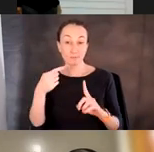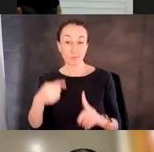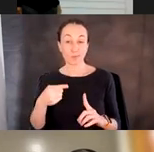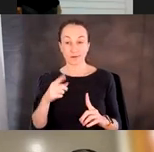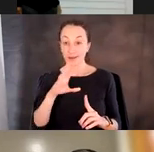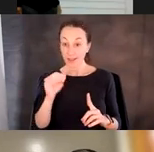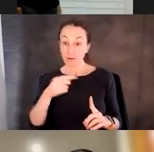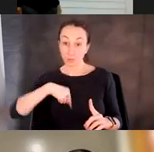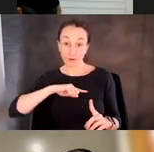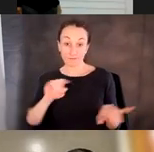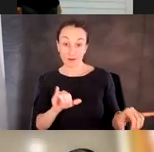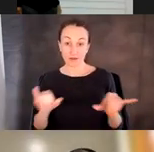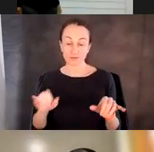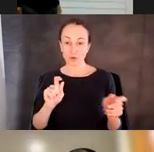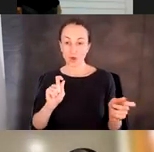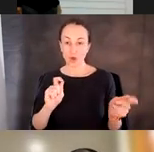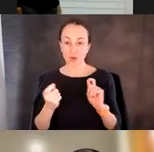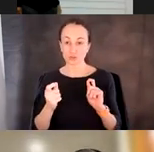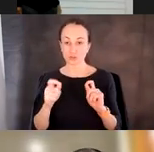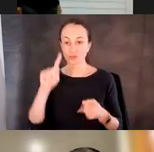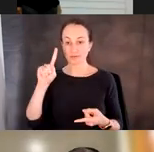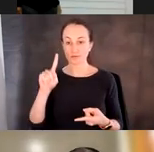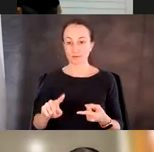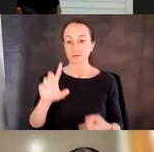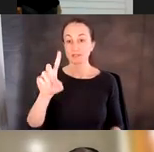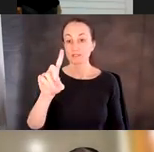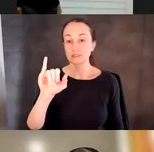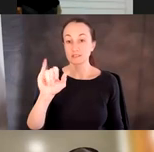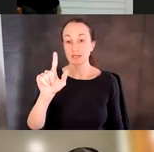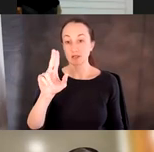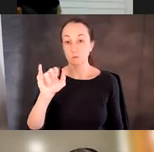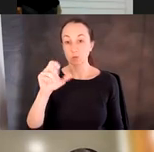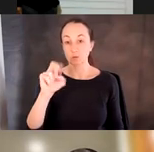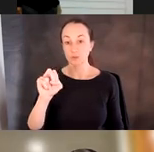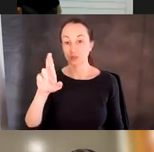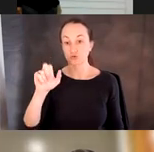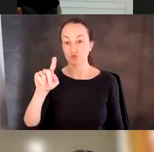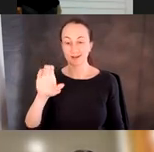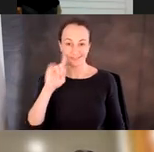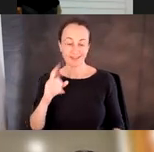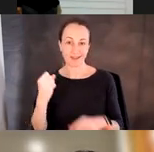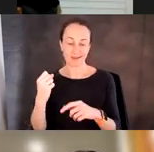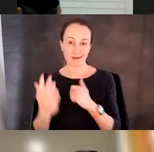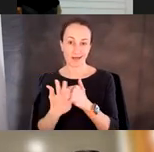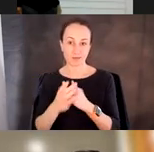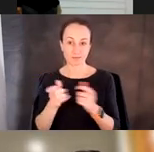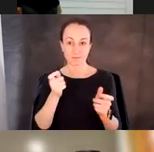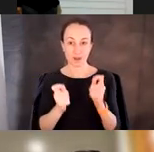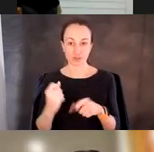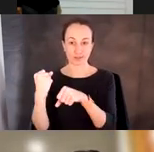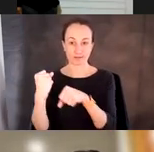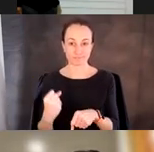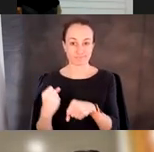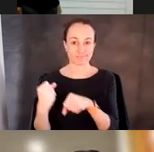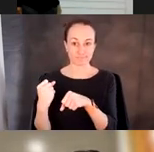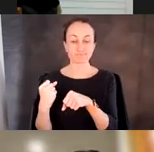altered the dilution rate, which is, is a way to sort of easily modulate the stringency. Um, the difficulty is that,